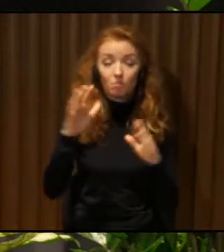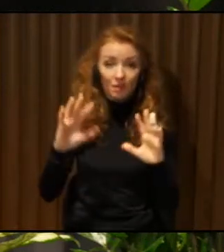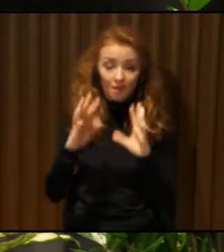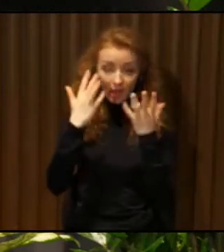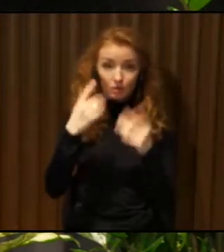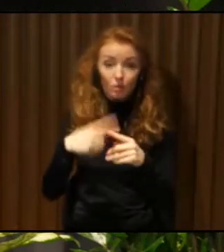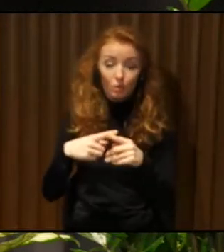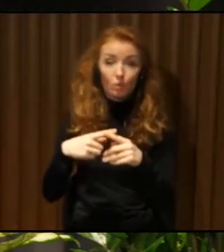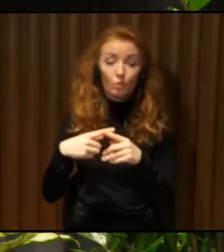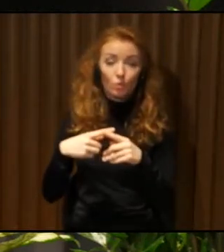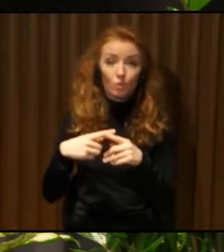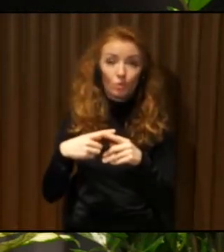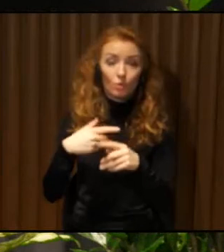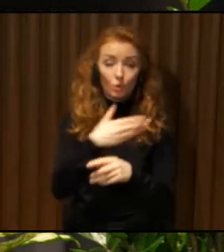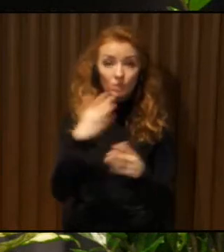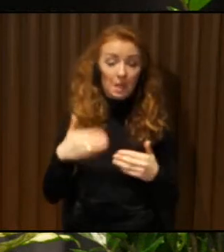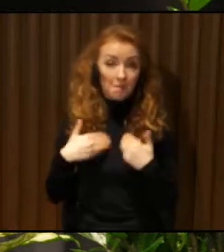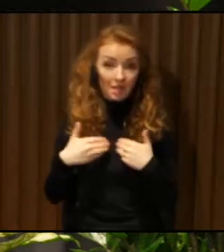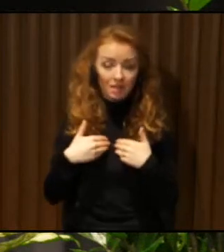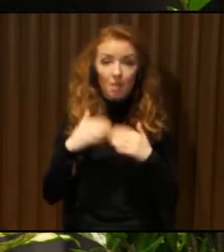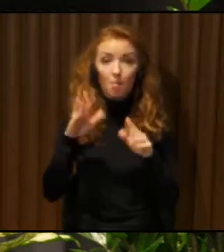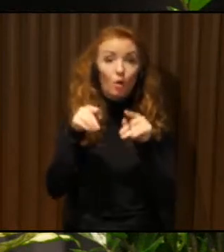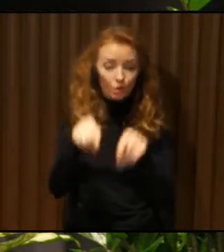solutions. Nevertheless, it will be still interesting for you probably to follow.